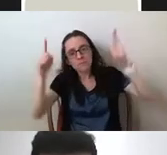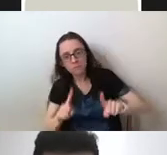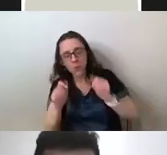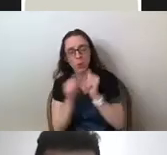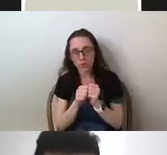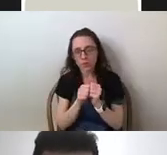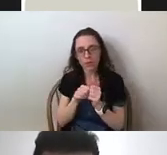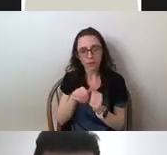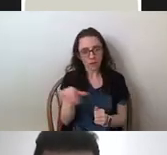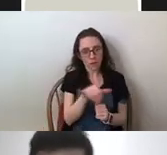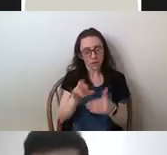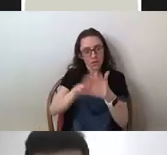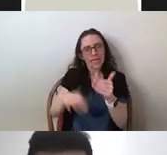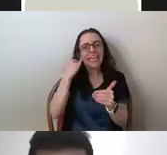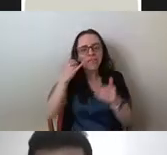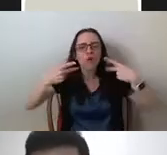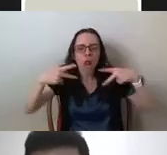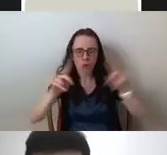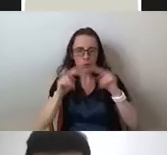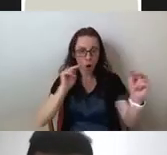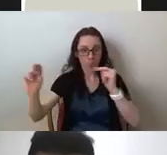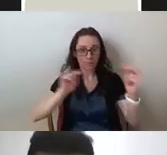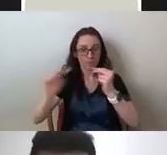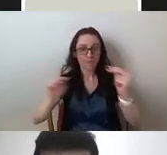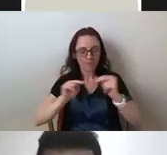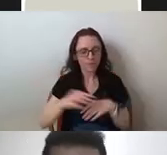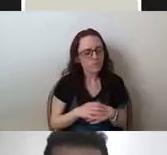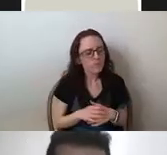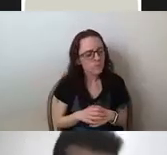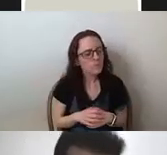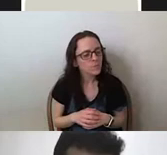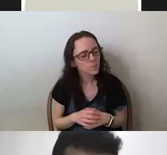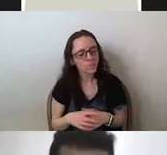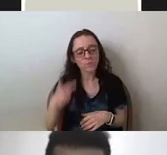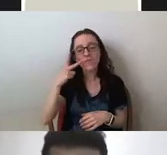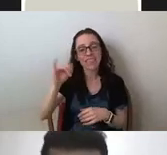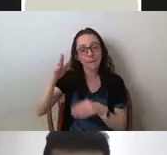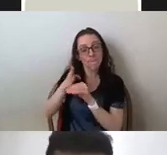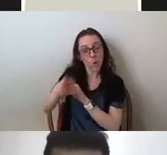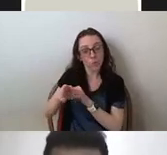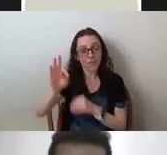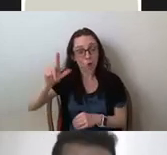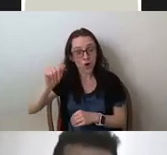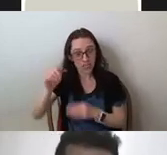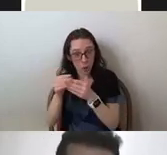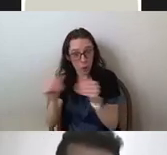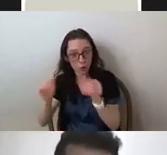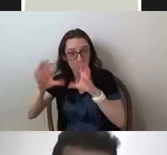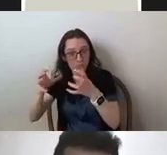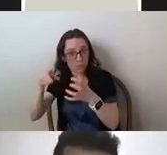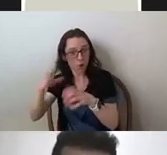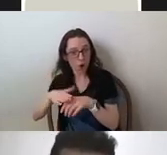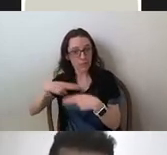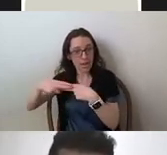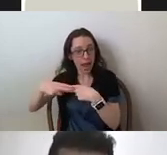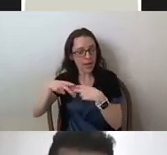uh, if, if they're allowed to bargain, um, permitted to bargain. Um, so if we look at the sort of post Florida solution, um, it's sort of different, um, you